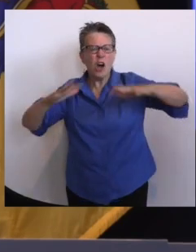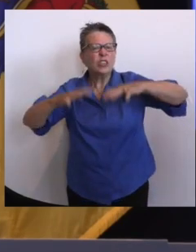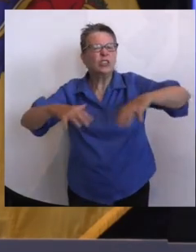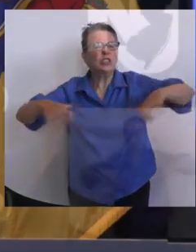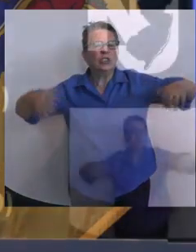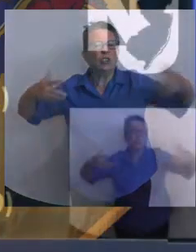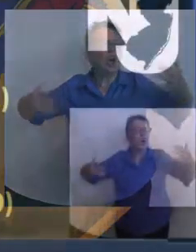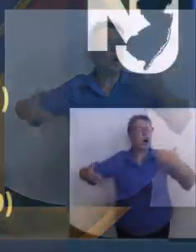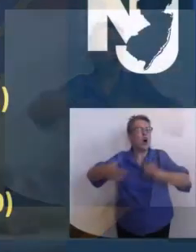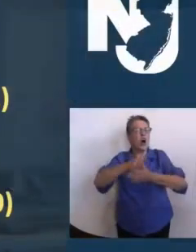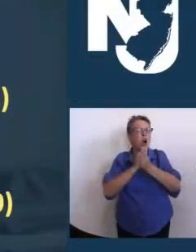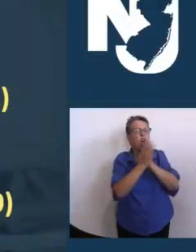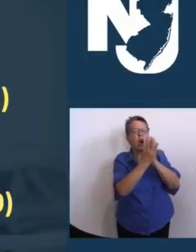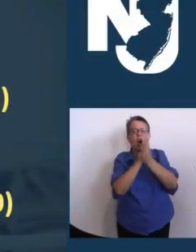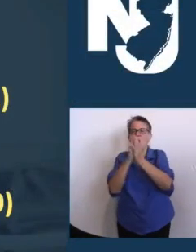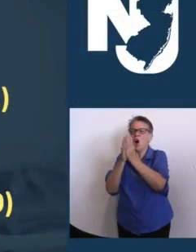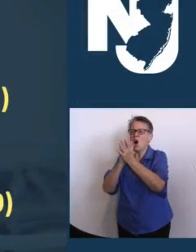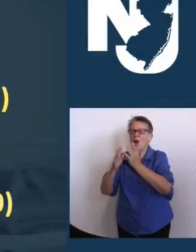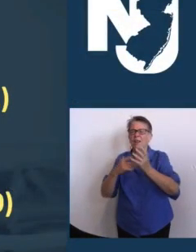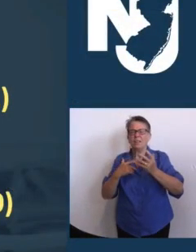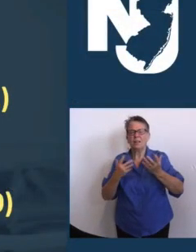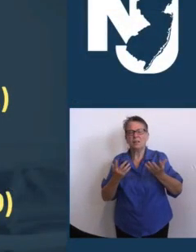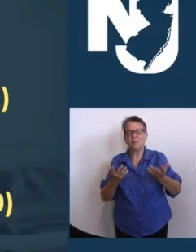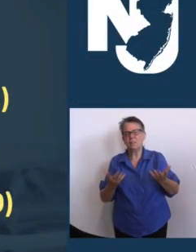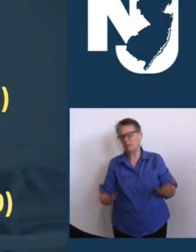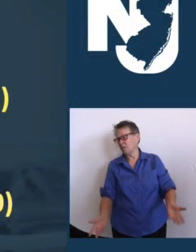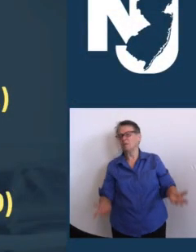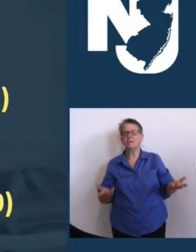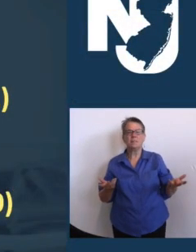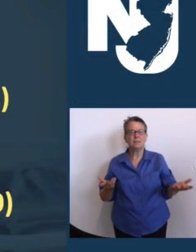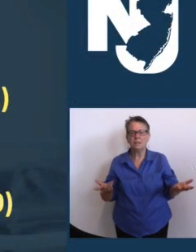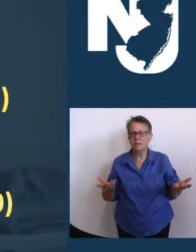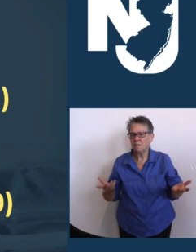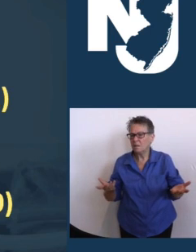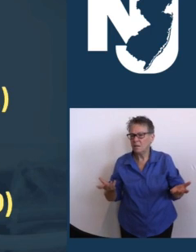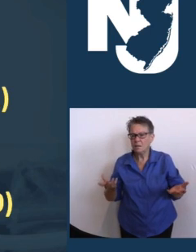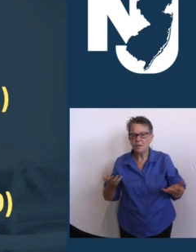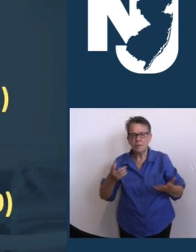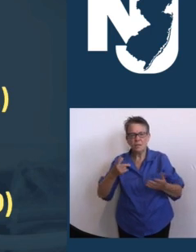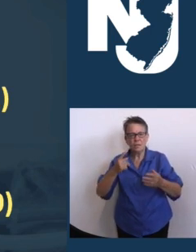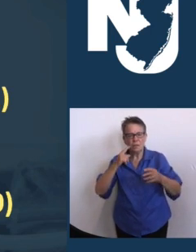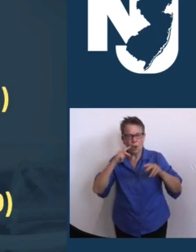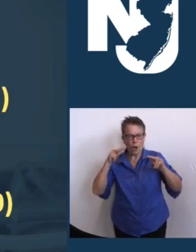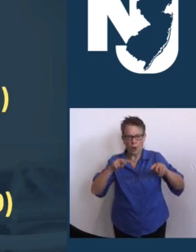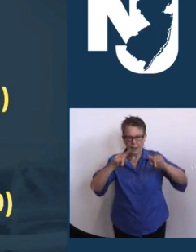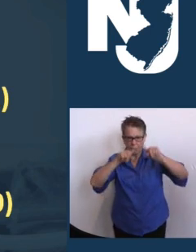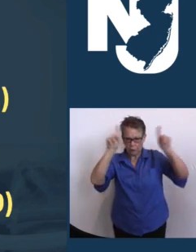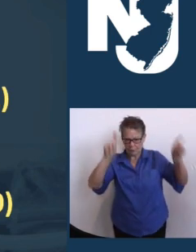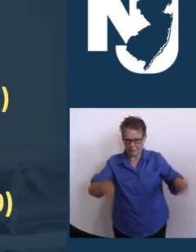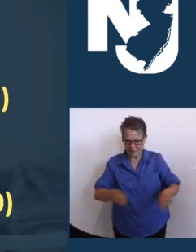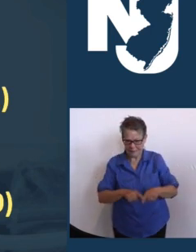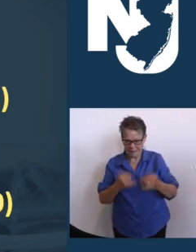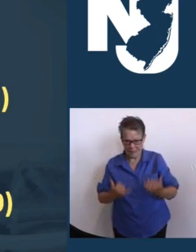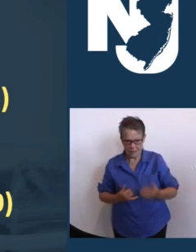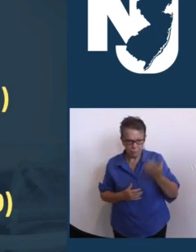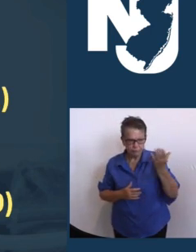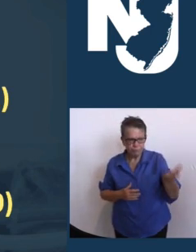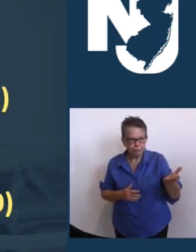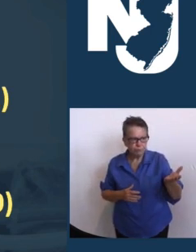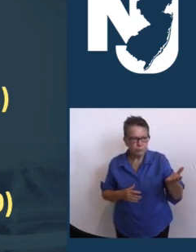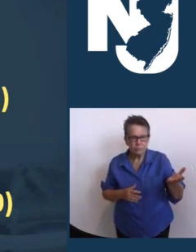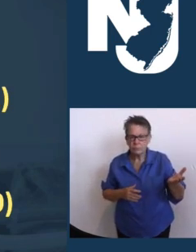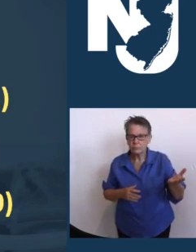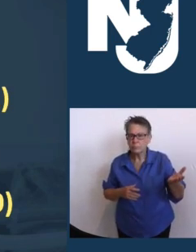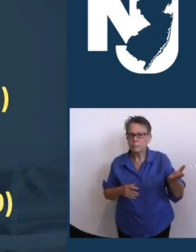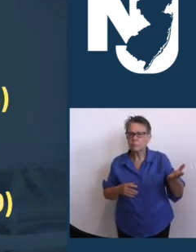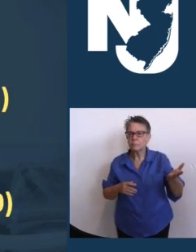look at the chart in front of us, and maybe mine going forward, we can put what this translates into as